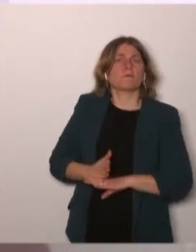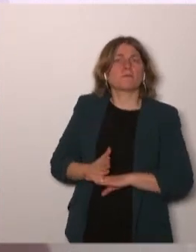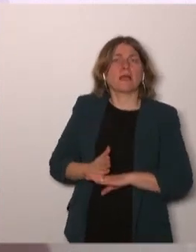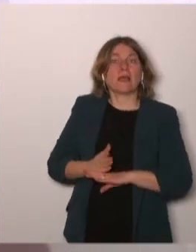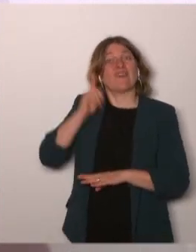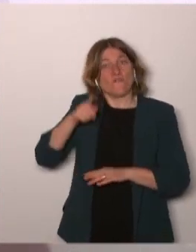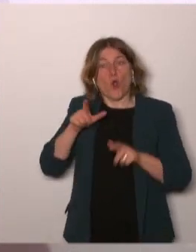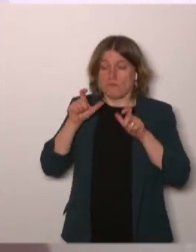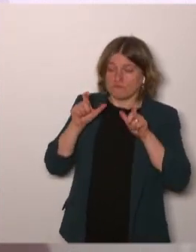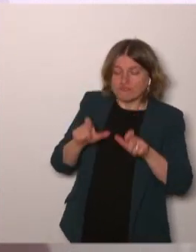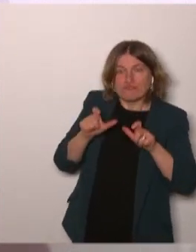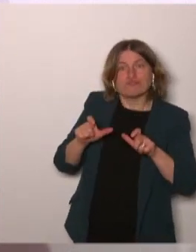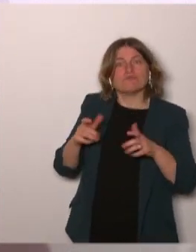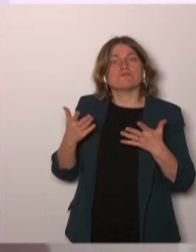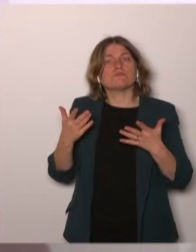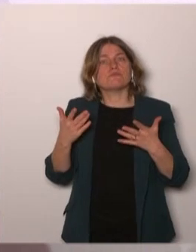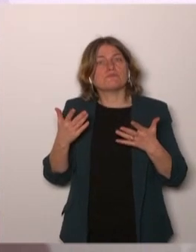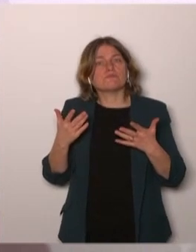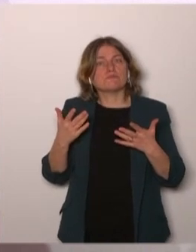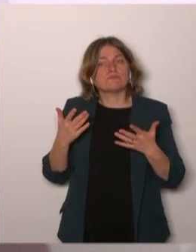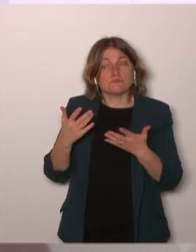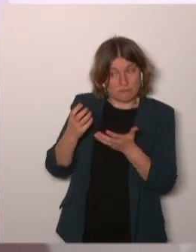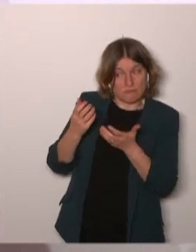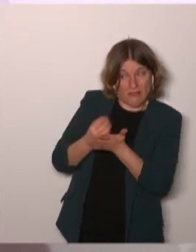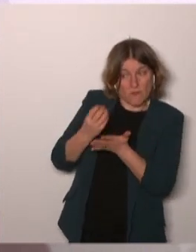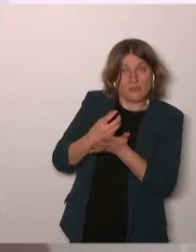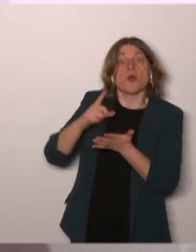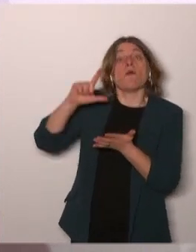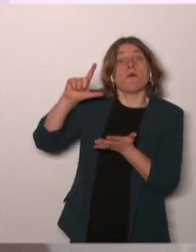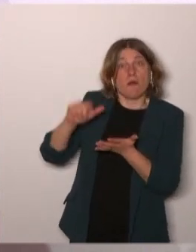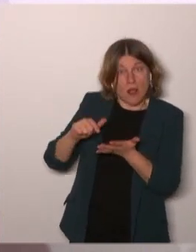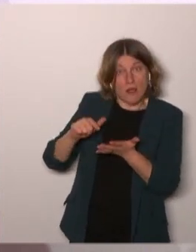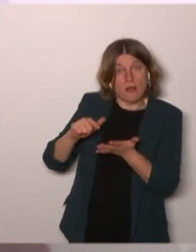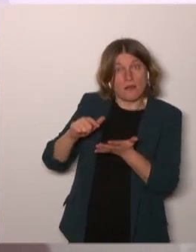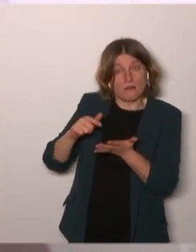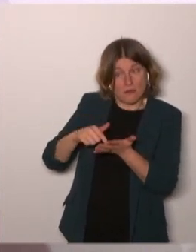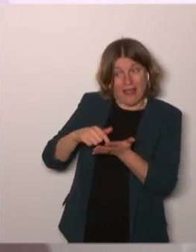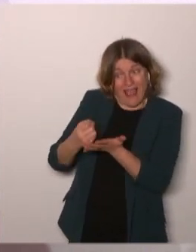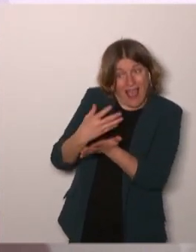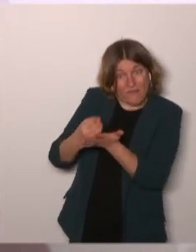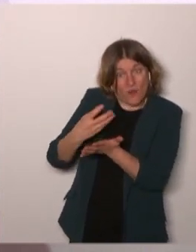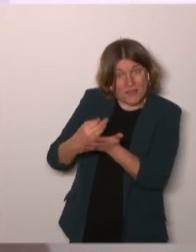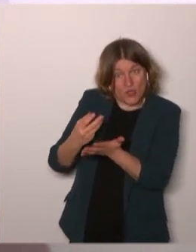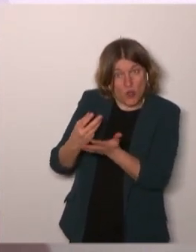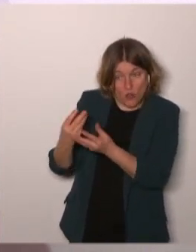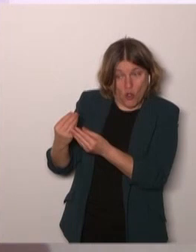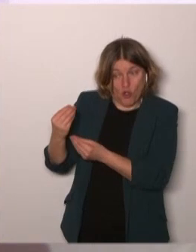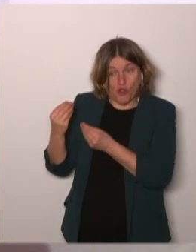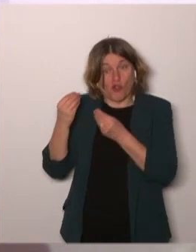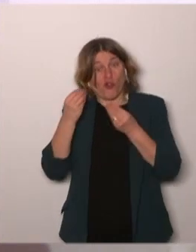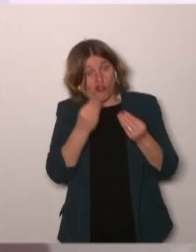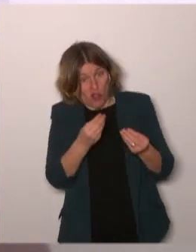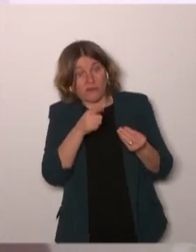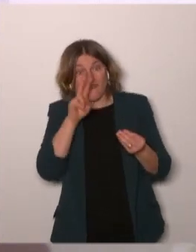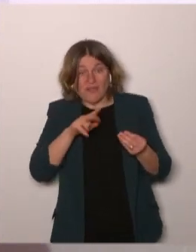if these data sets actually can facilitate rapid access because